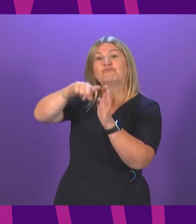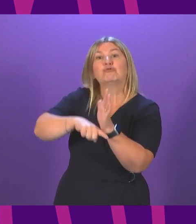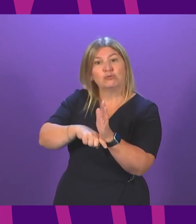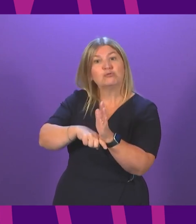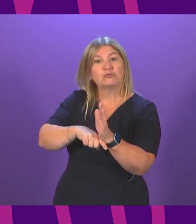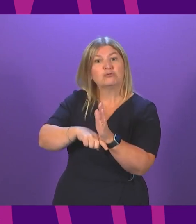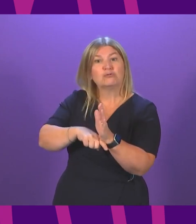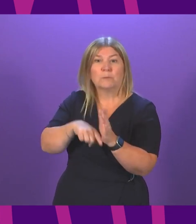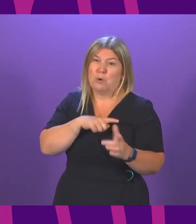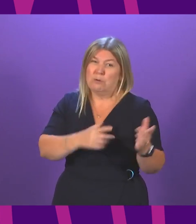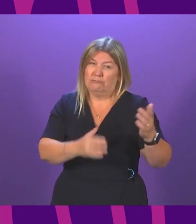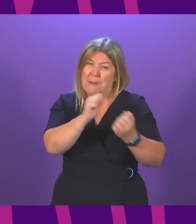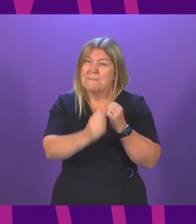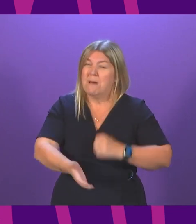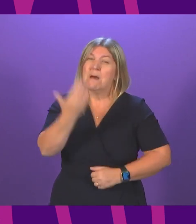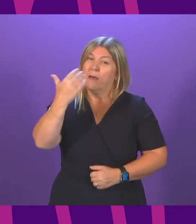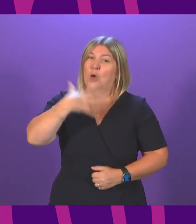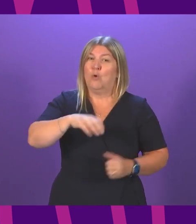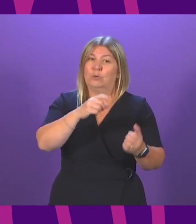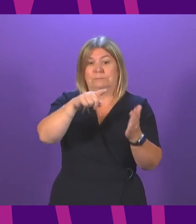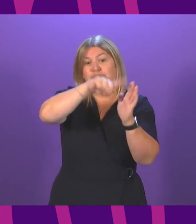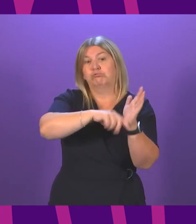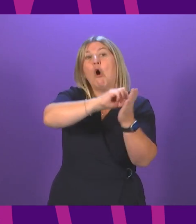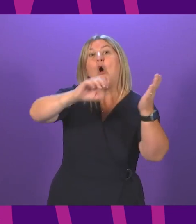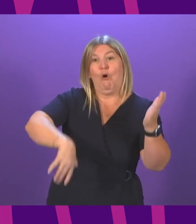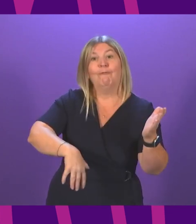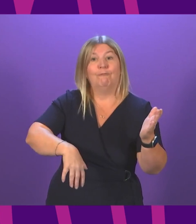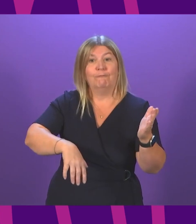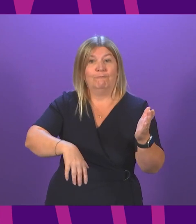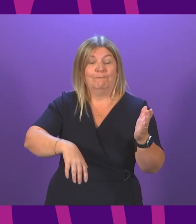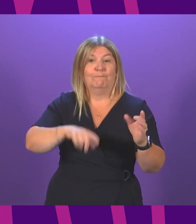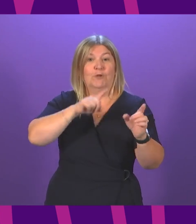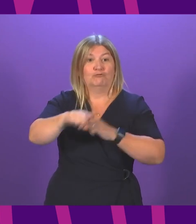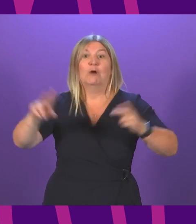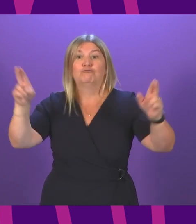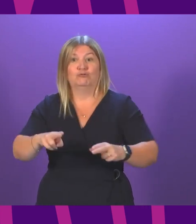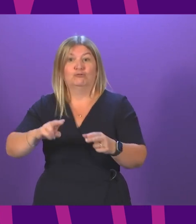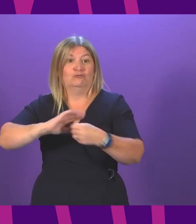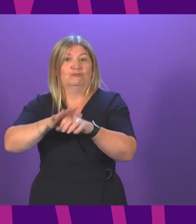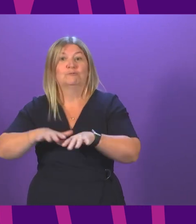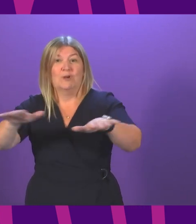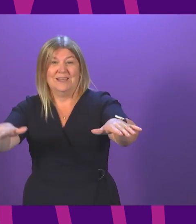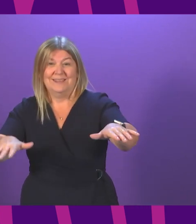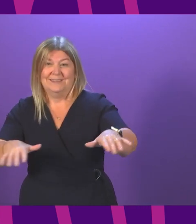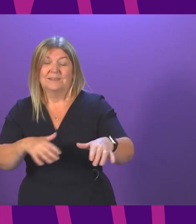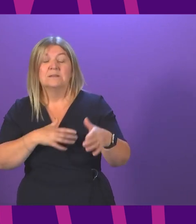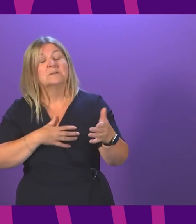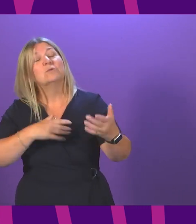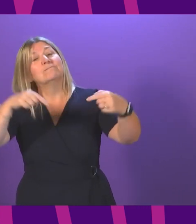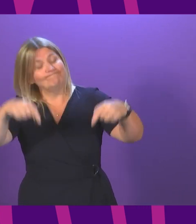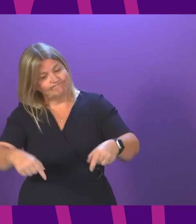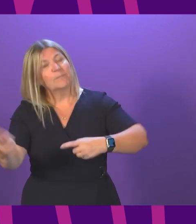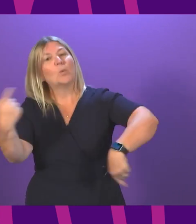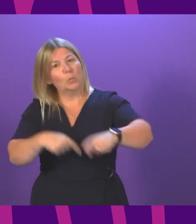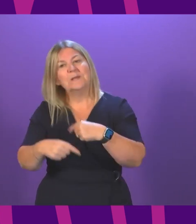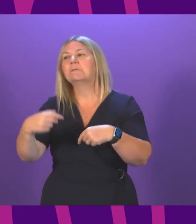wanted us to remove all of them and have no protections against the transmission of COVID. So as a responsible government, we will